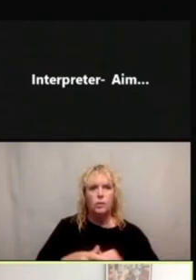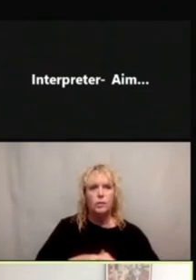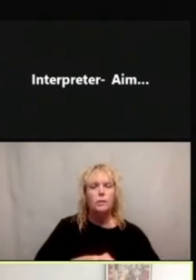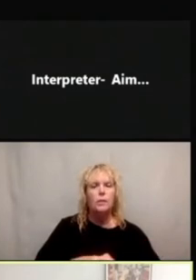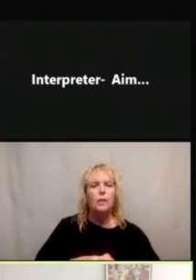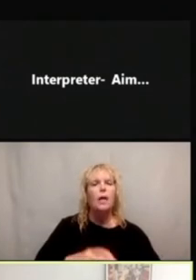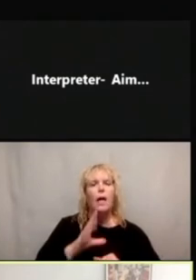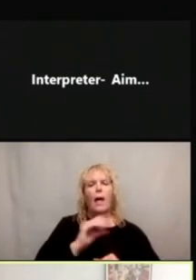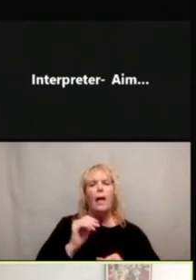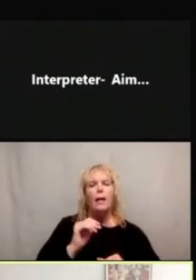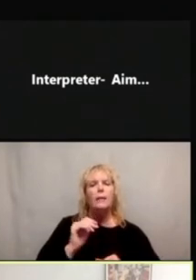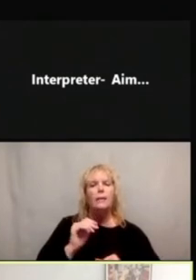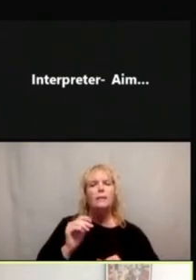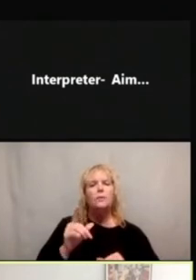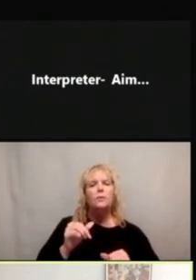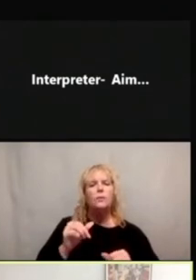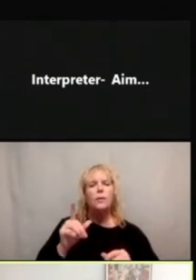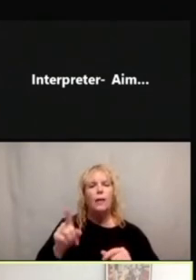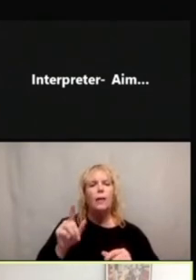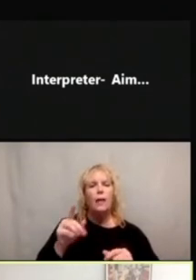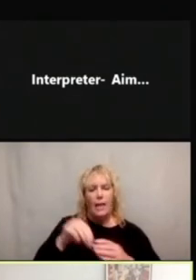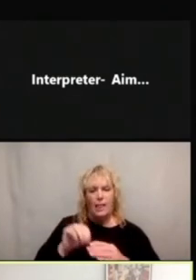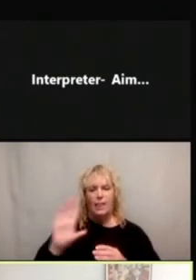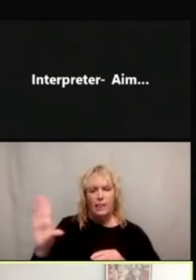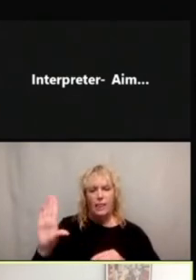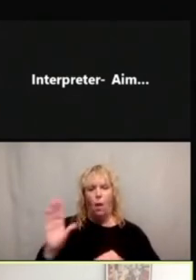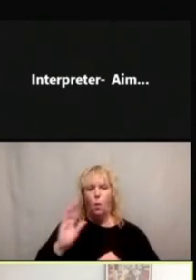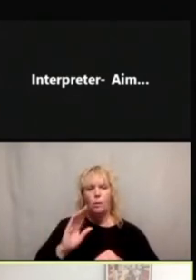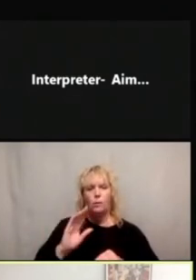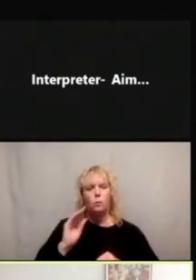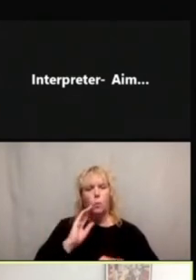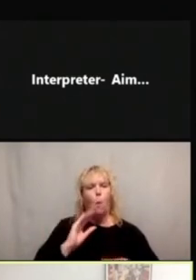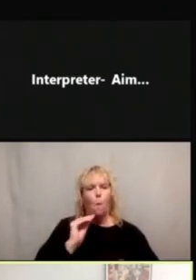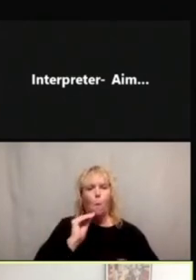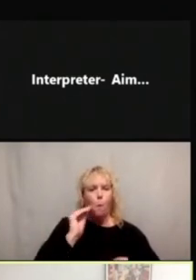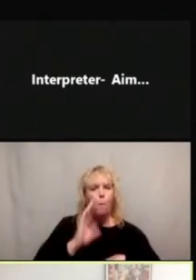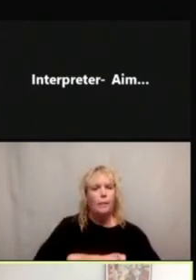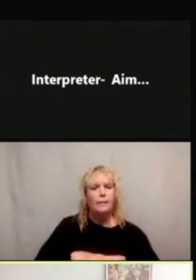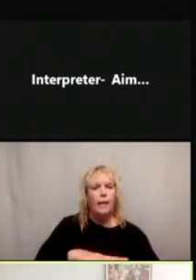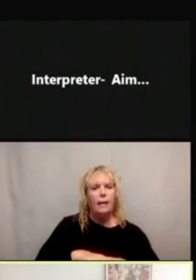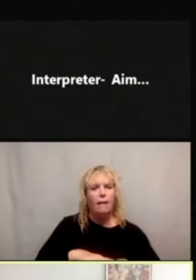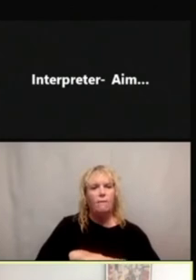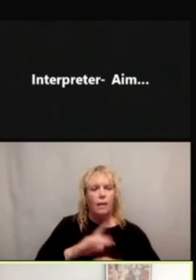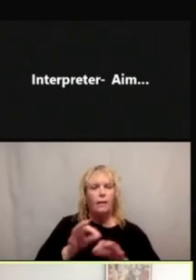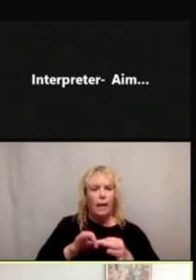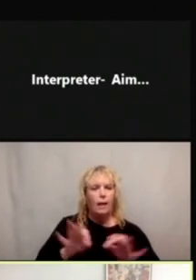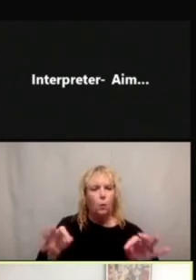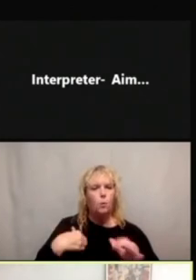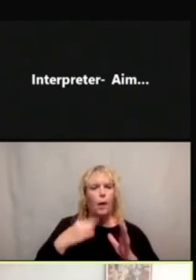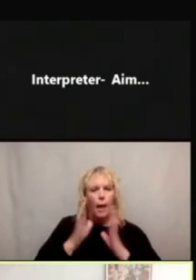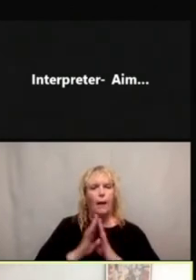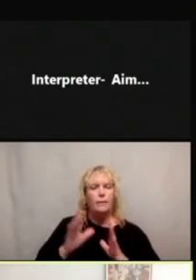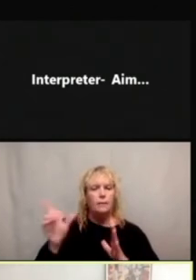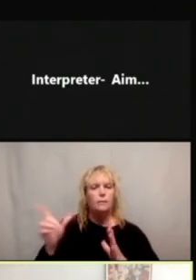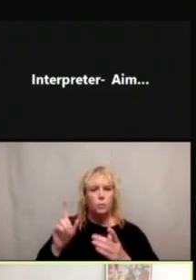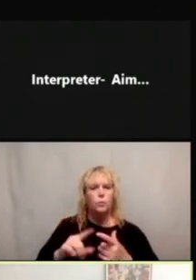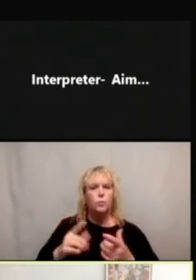an unmoderated Google survey in their native language. So basically, we asked people to take this survey that had the